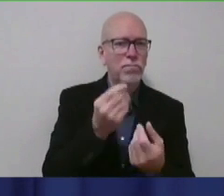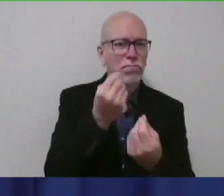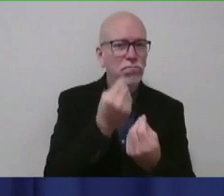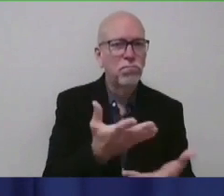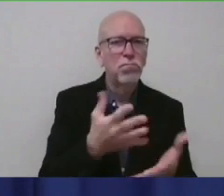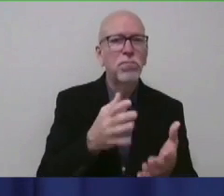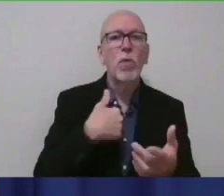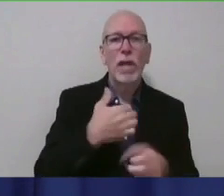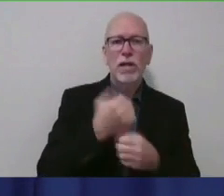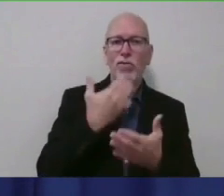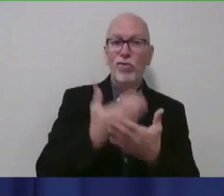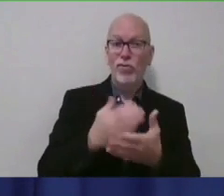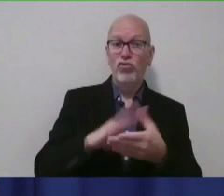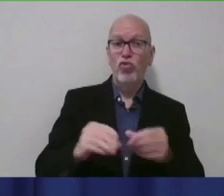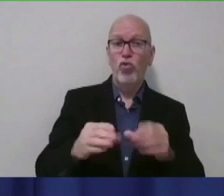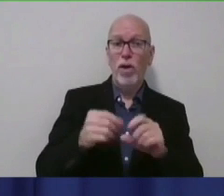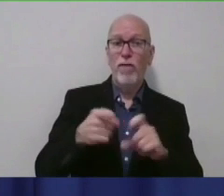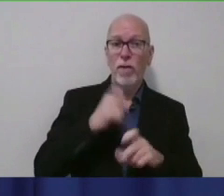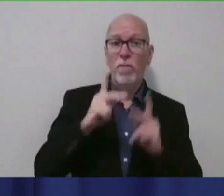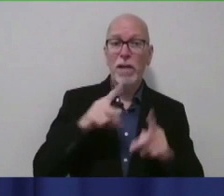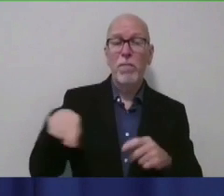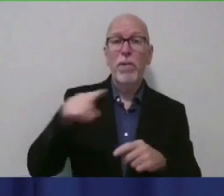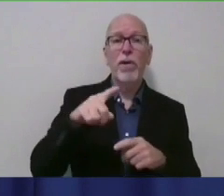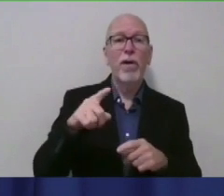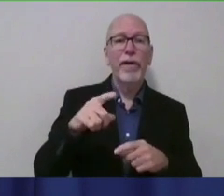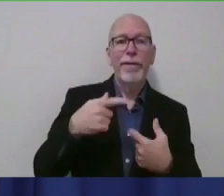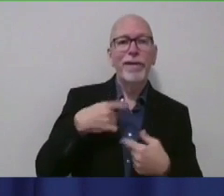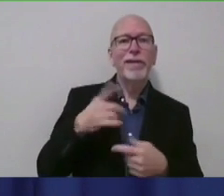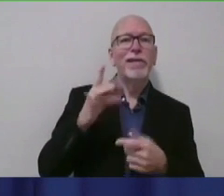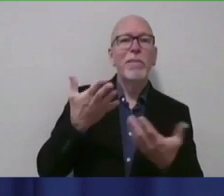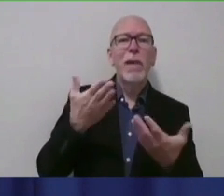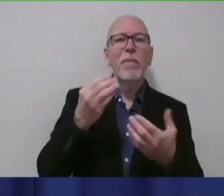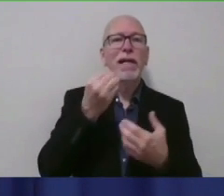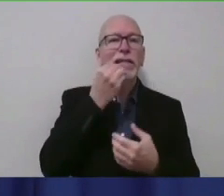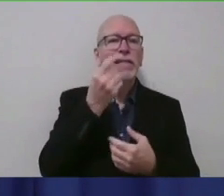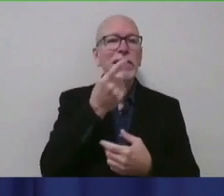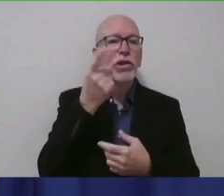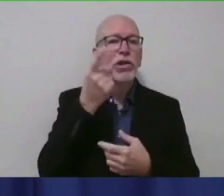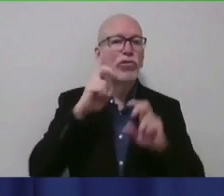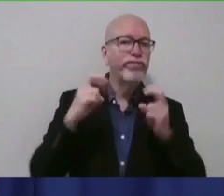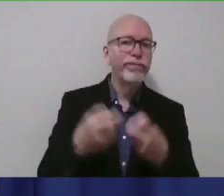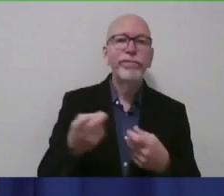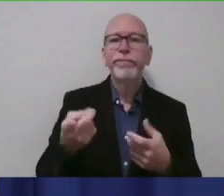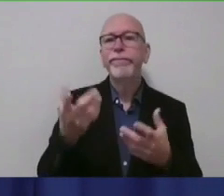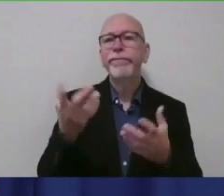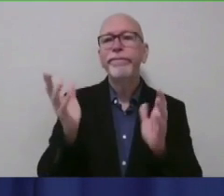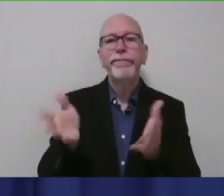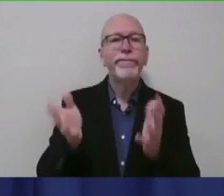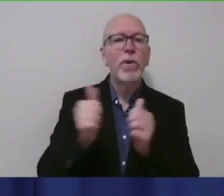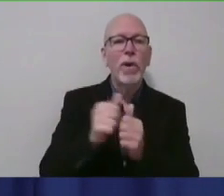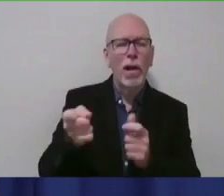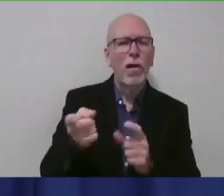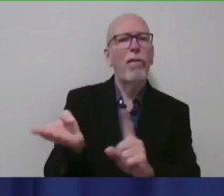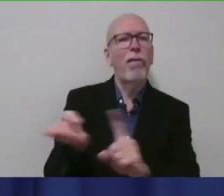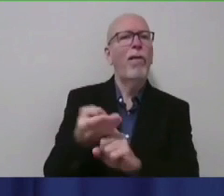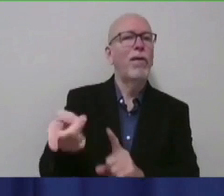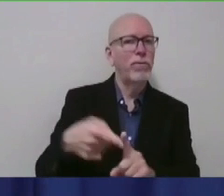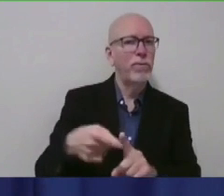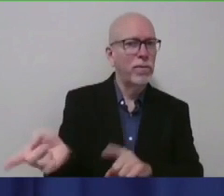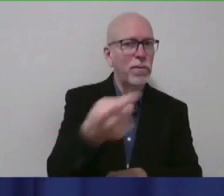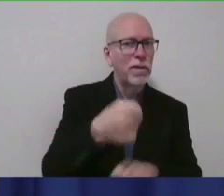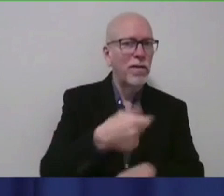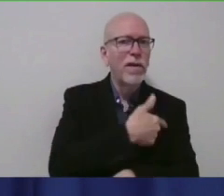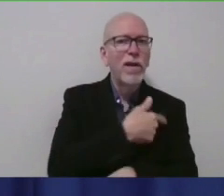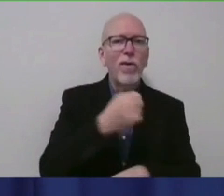good stories from people convincing, you know, other people at a dinner party or a PTO event or whatever it may be, talking to the people on the ball